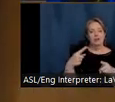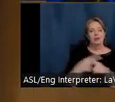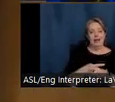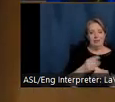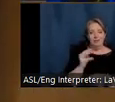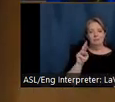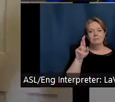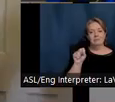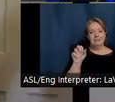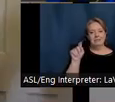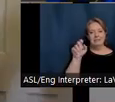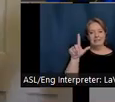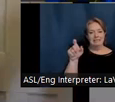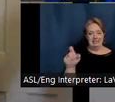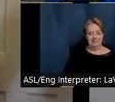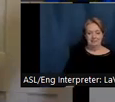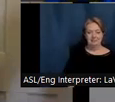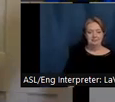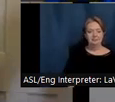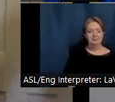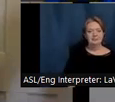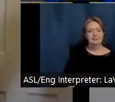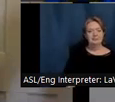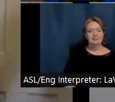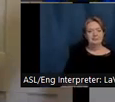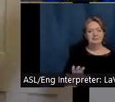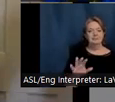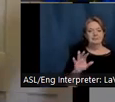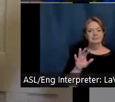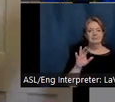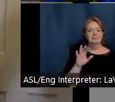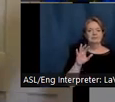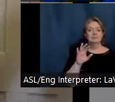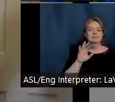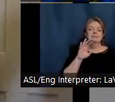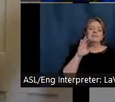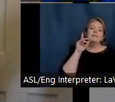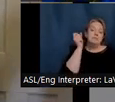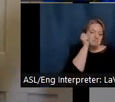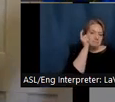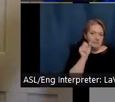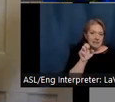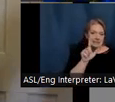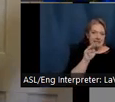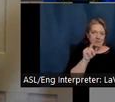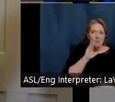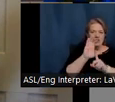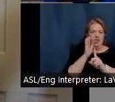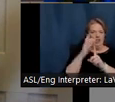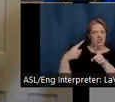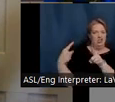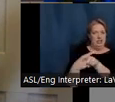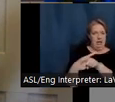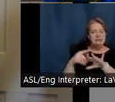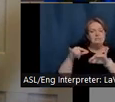neighbors, however, Selma, or sorry, with her neighbors. However, Selma cared deeply for the people of